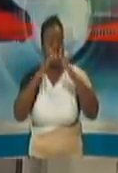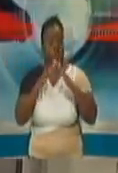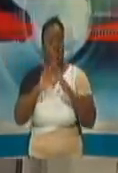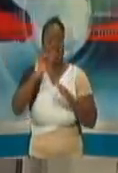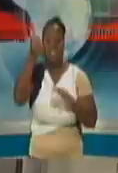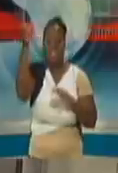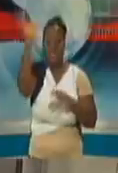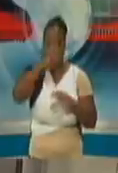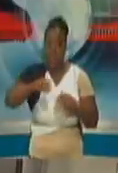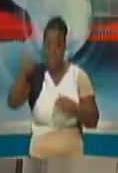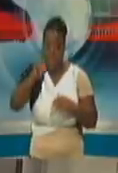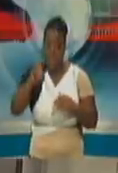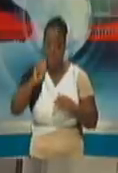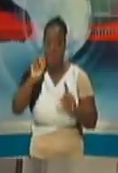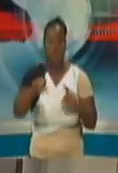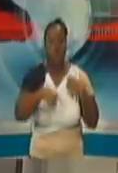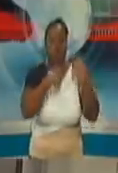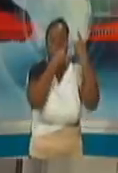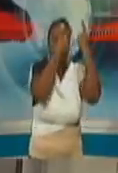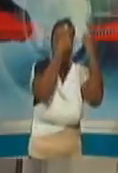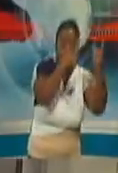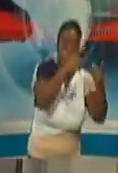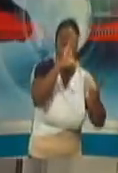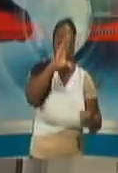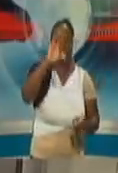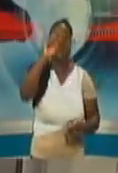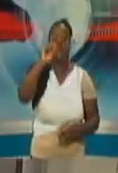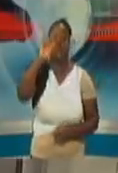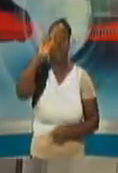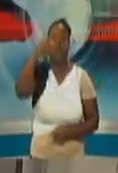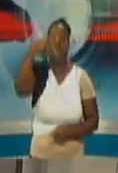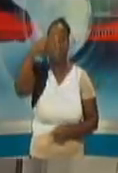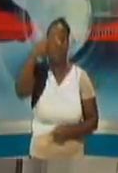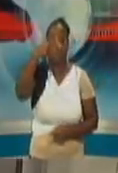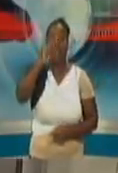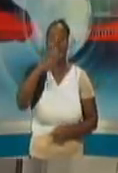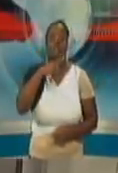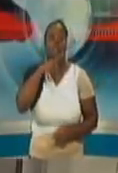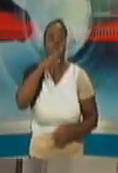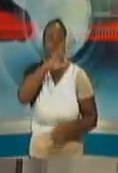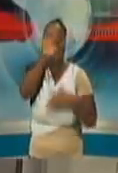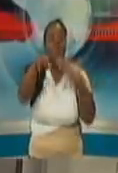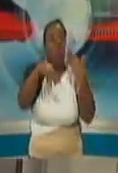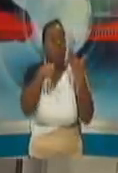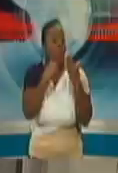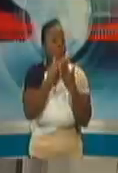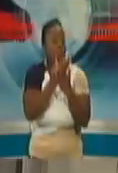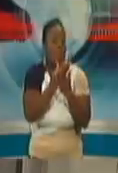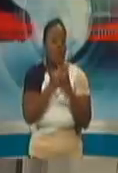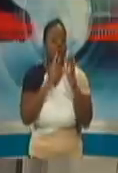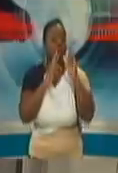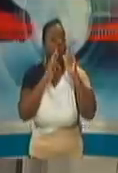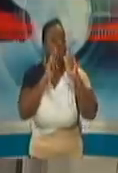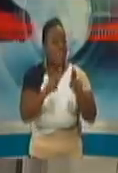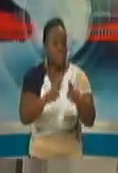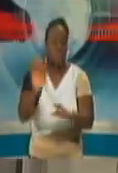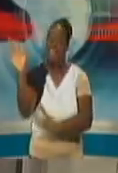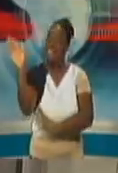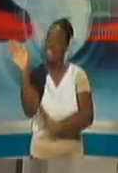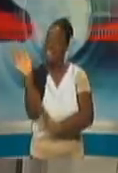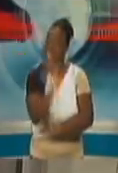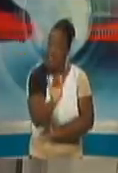UE to CAFA for validation. That is how seriously Mr. Cummins we are taking quality assurance.